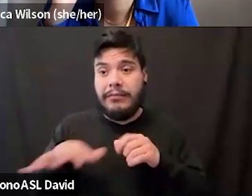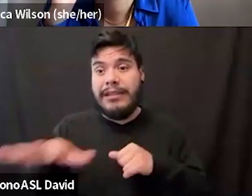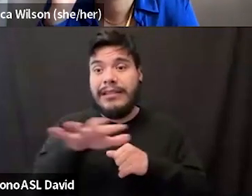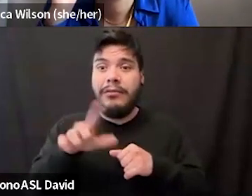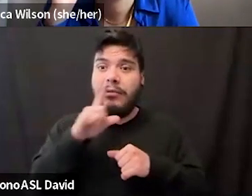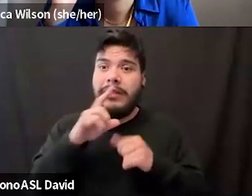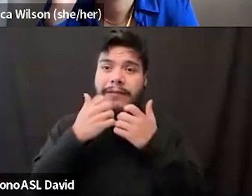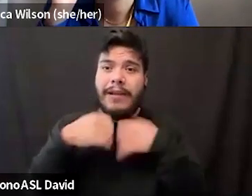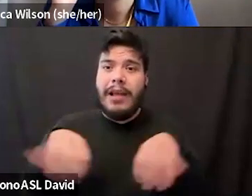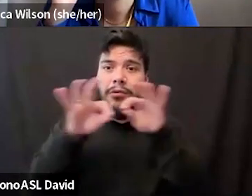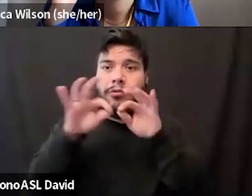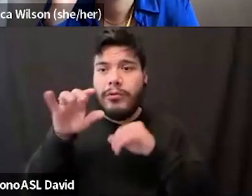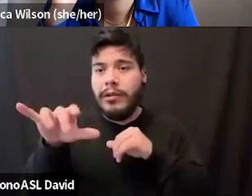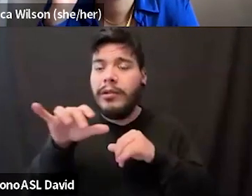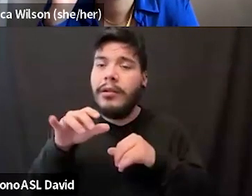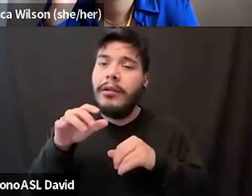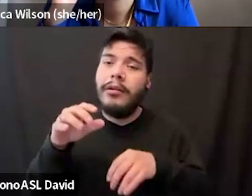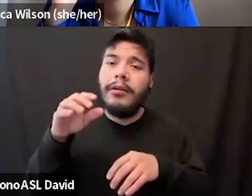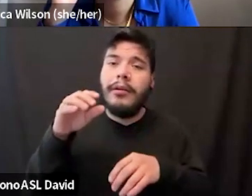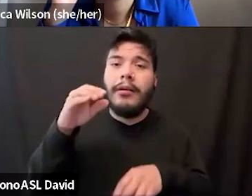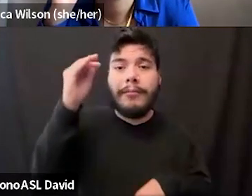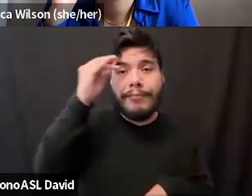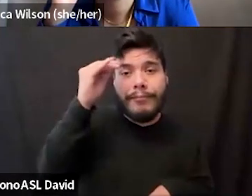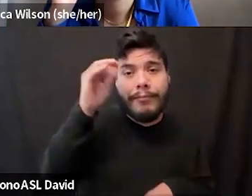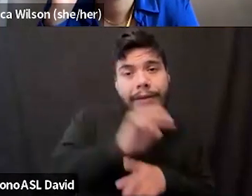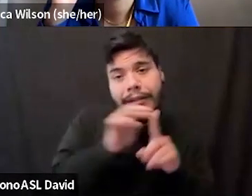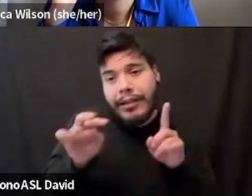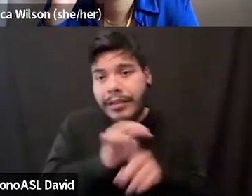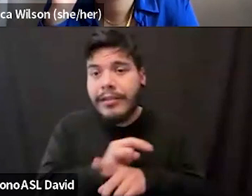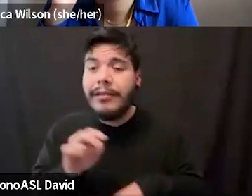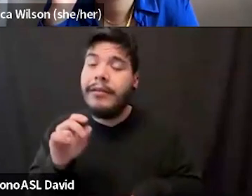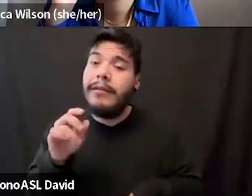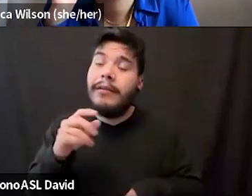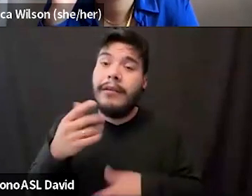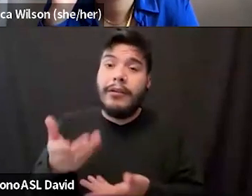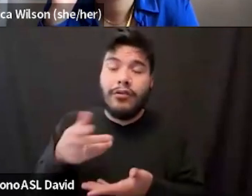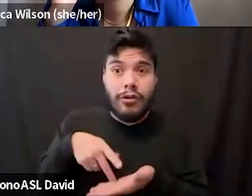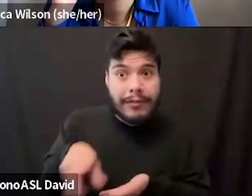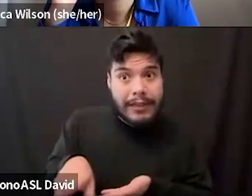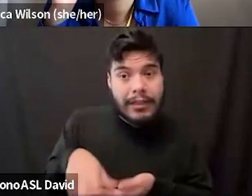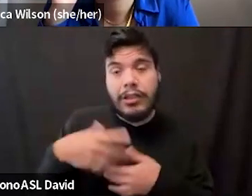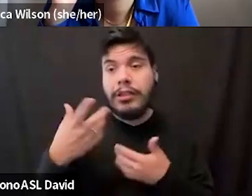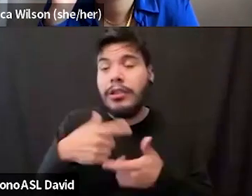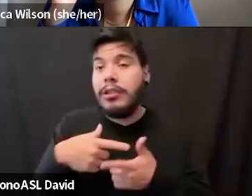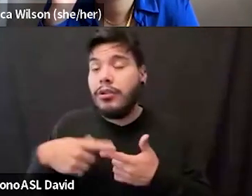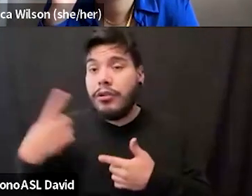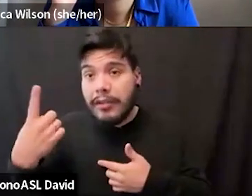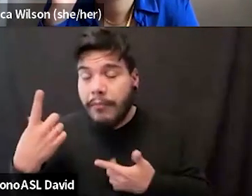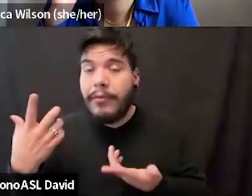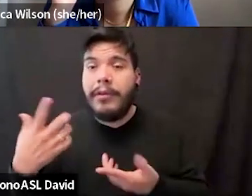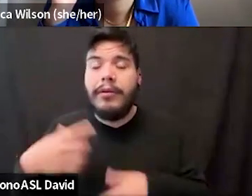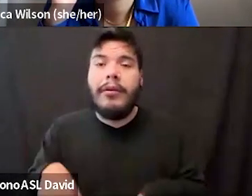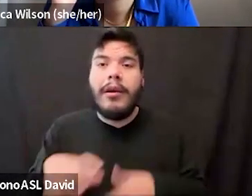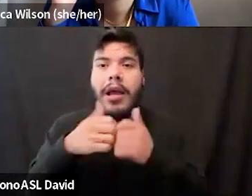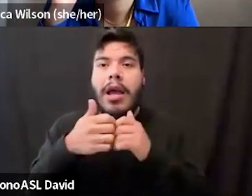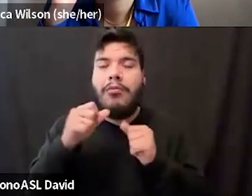opinions and voices and perspectives? Like, is there compensation? Is there a means for compensation? Is there something, you know, like how